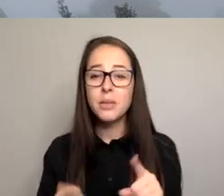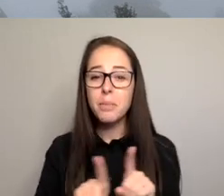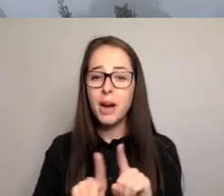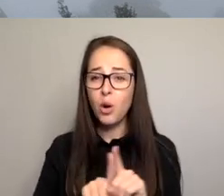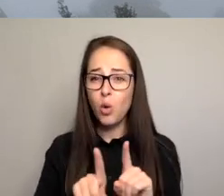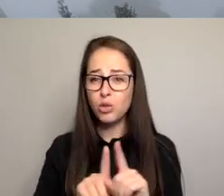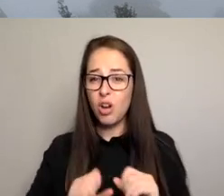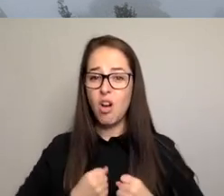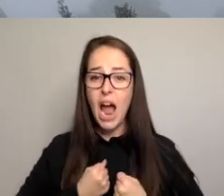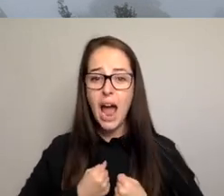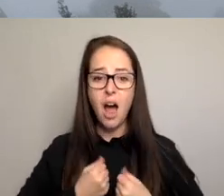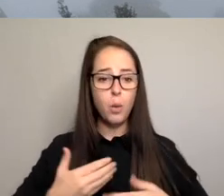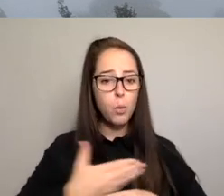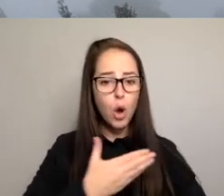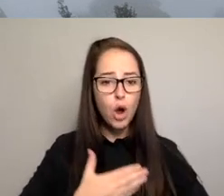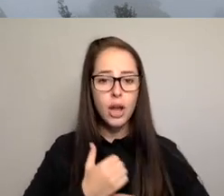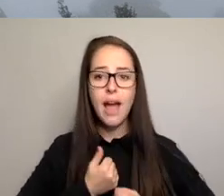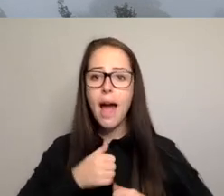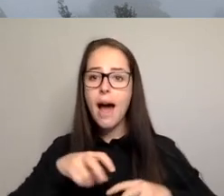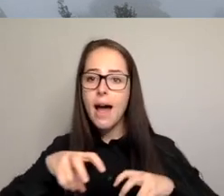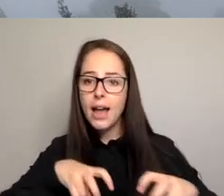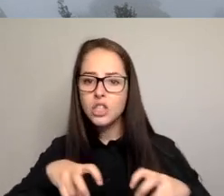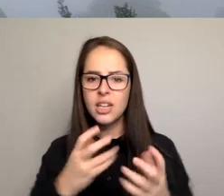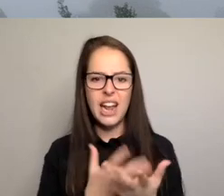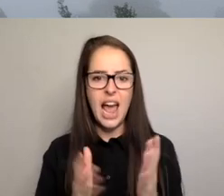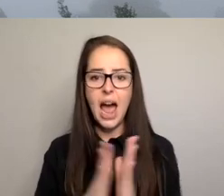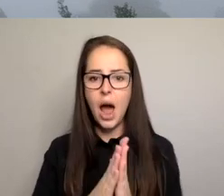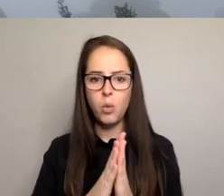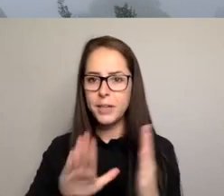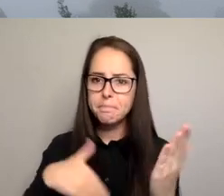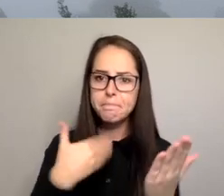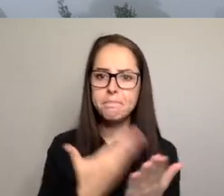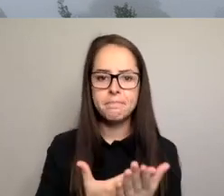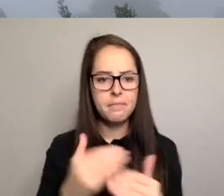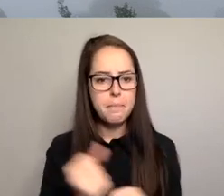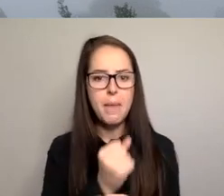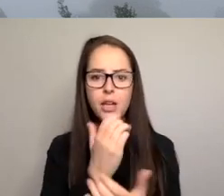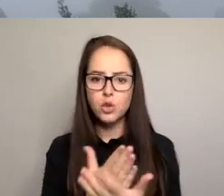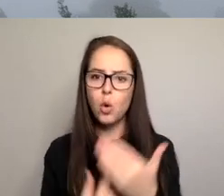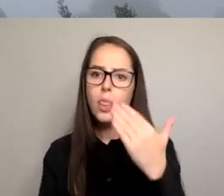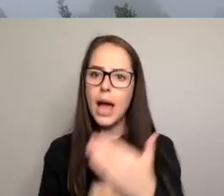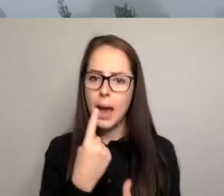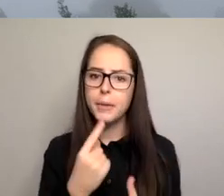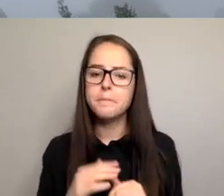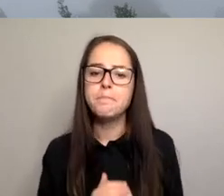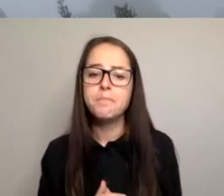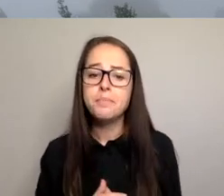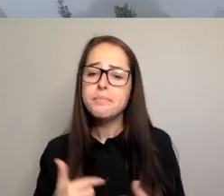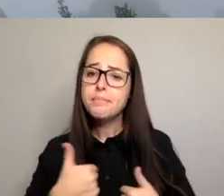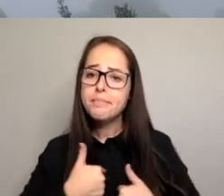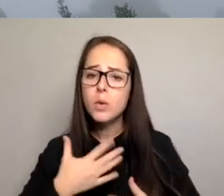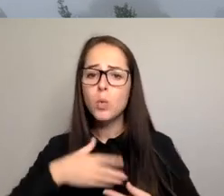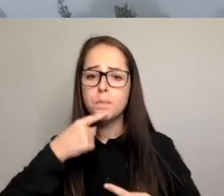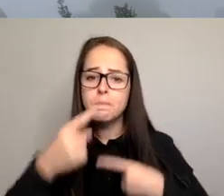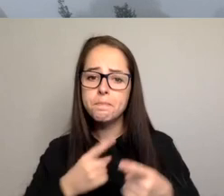actions is really important. So I just wanted to tease out two things. One is working great impact in